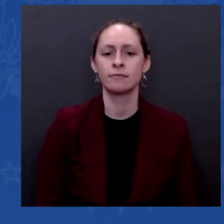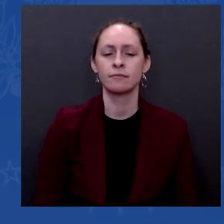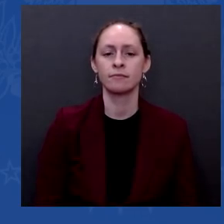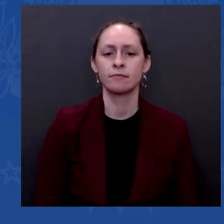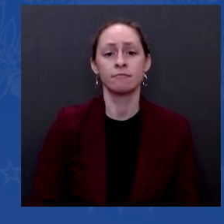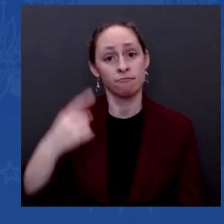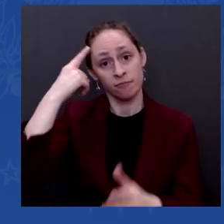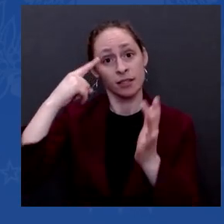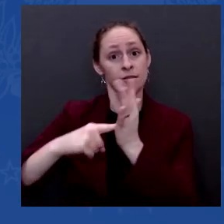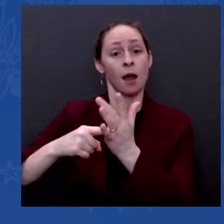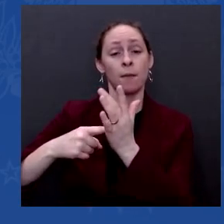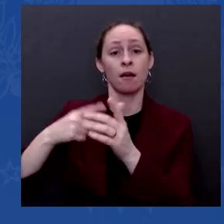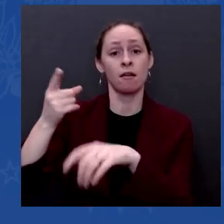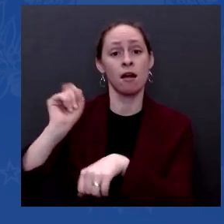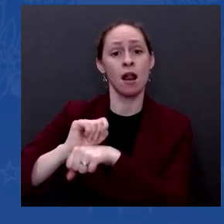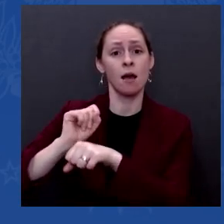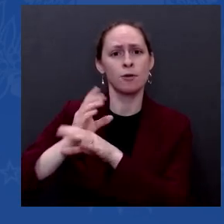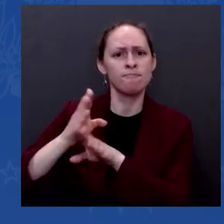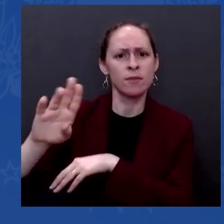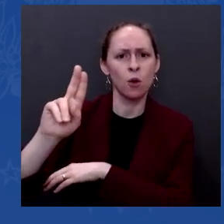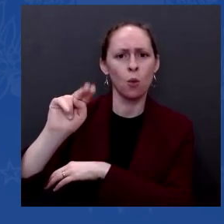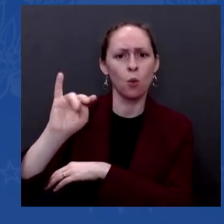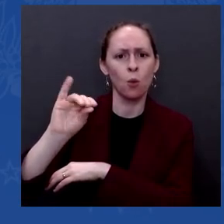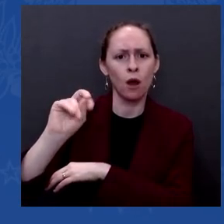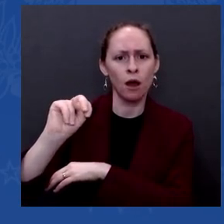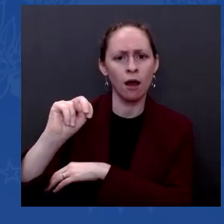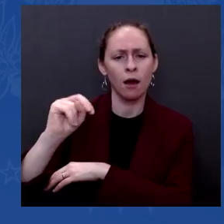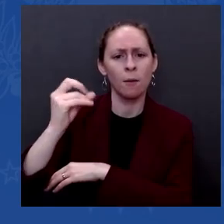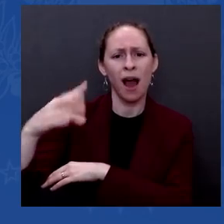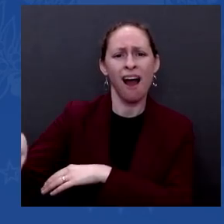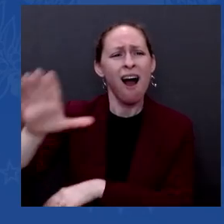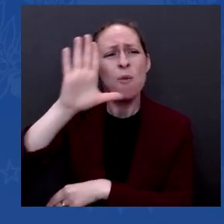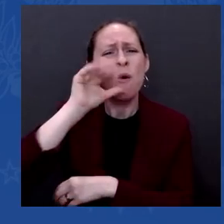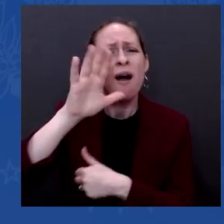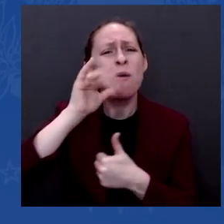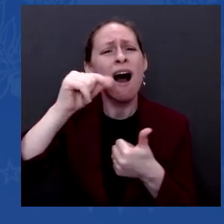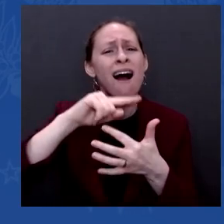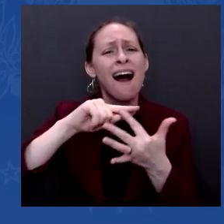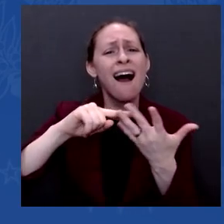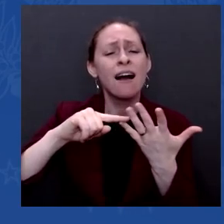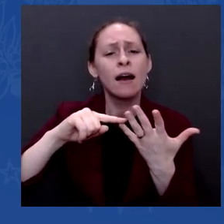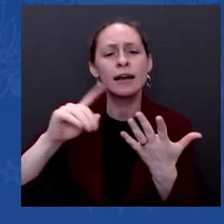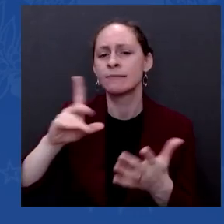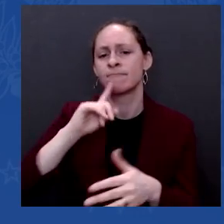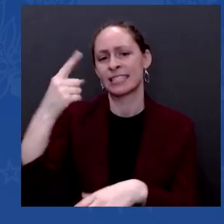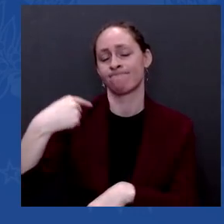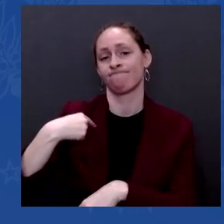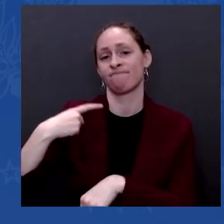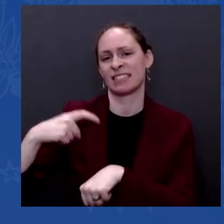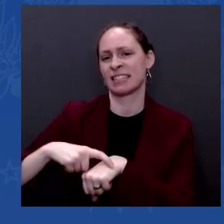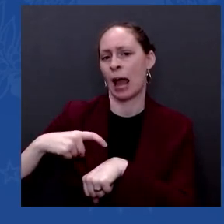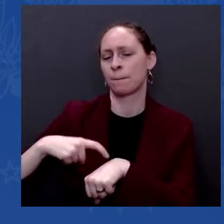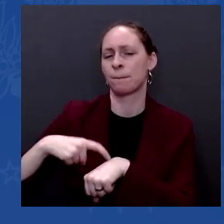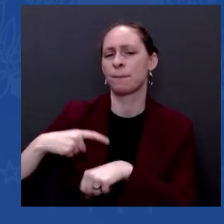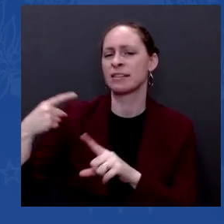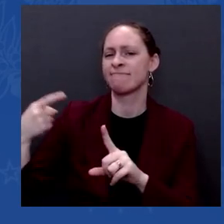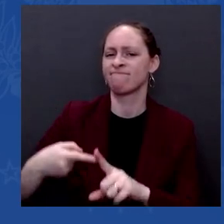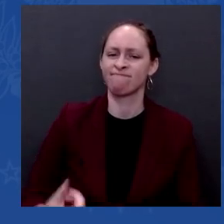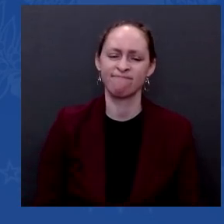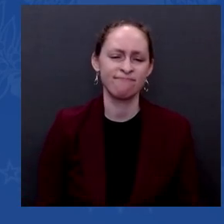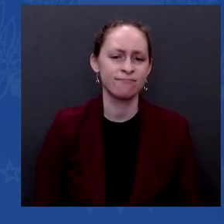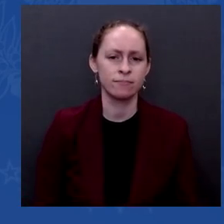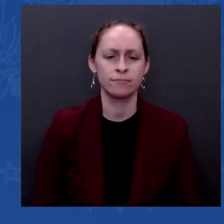it's just going to take a little bit of time. you put Vice President Harris in charge of voting rights. Are you satisfied